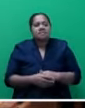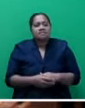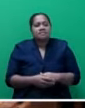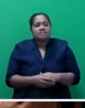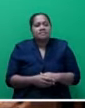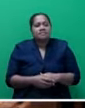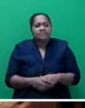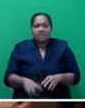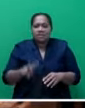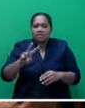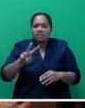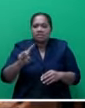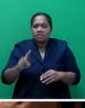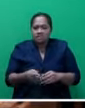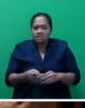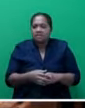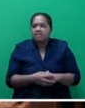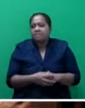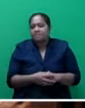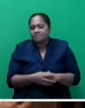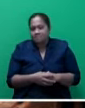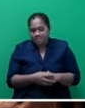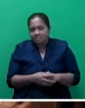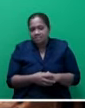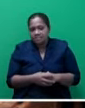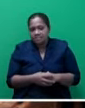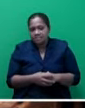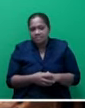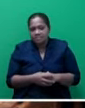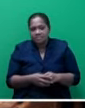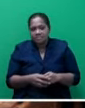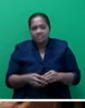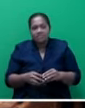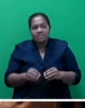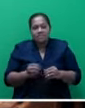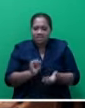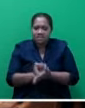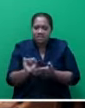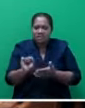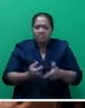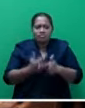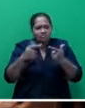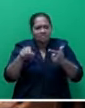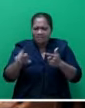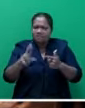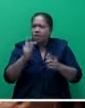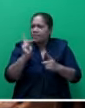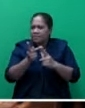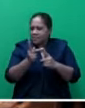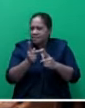is living on earnings of prostitution. 231 is on the loiter solicit for purpose of